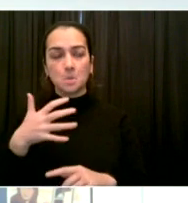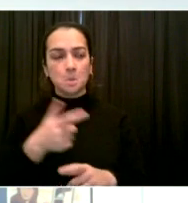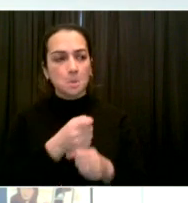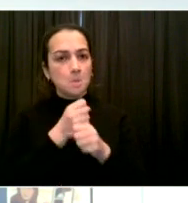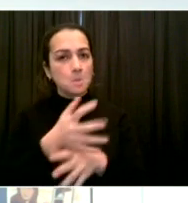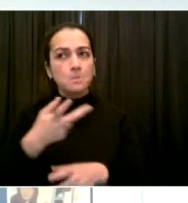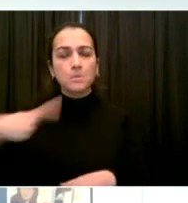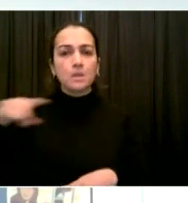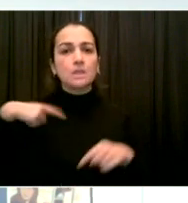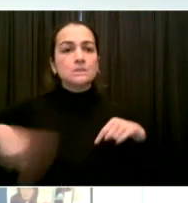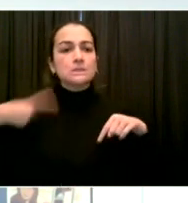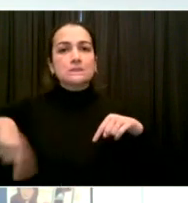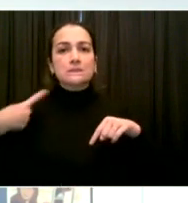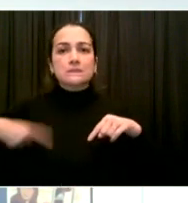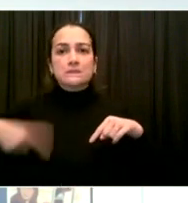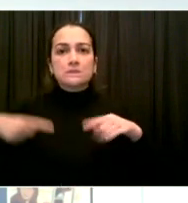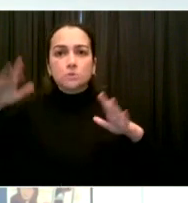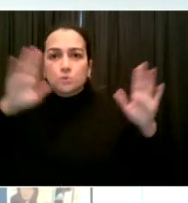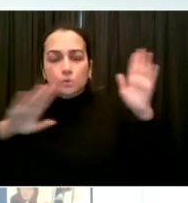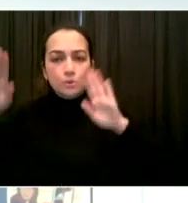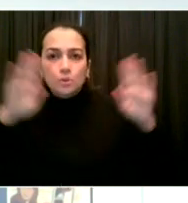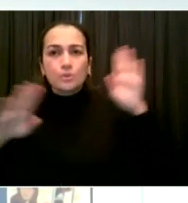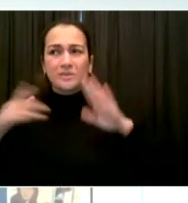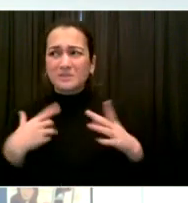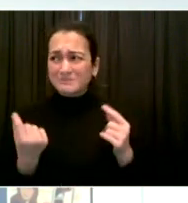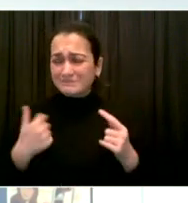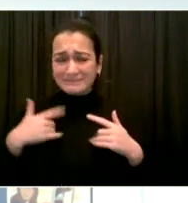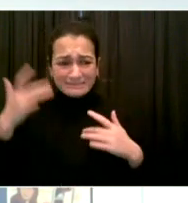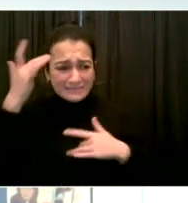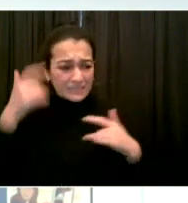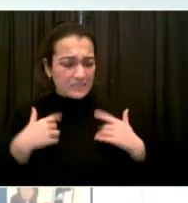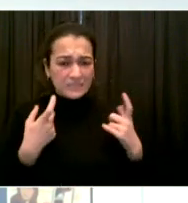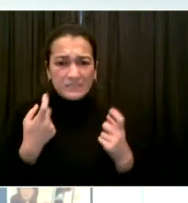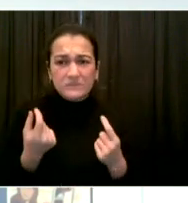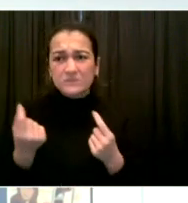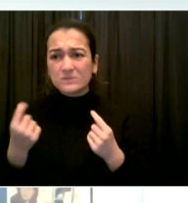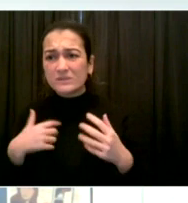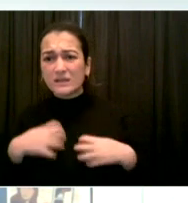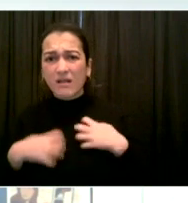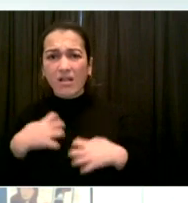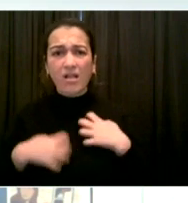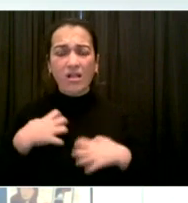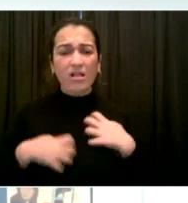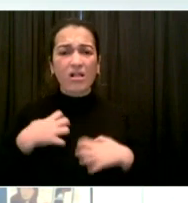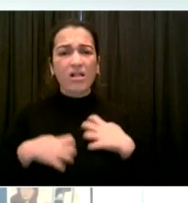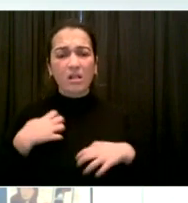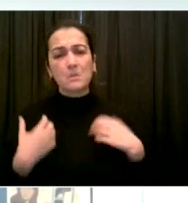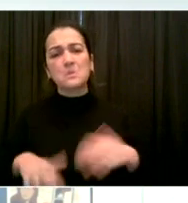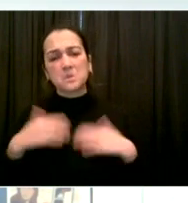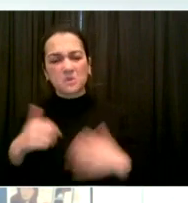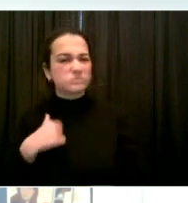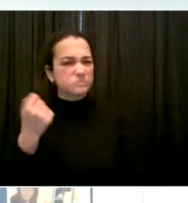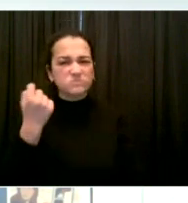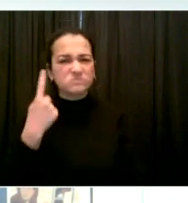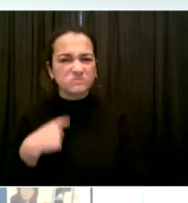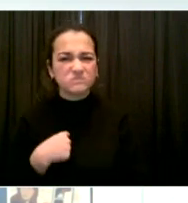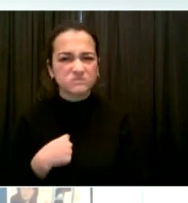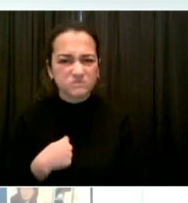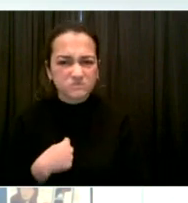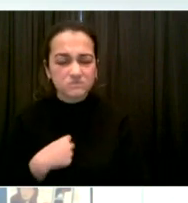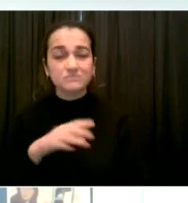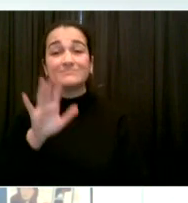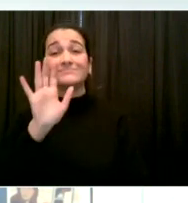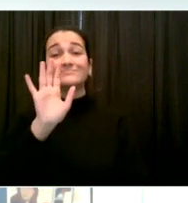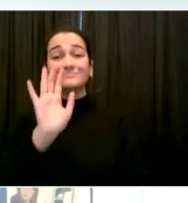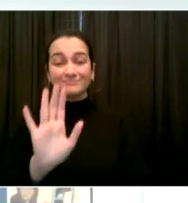coming days and weeks. First, plan your holidays around your most vulnerable family member. That may